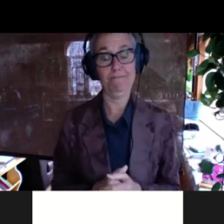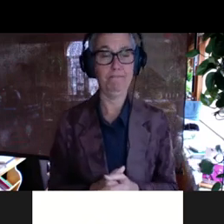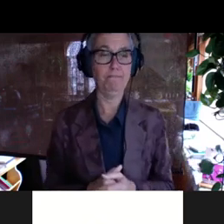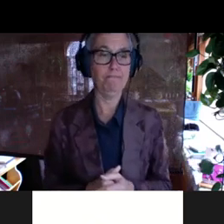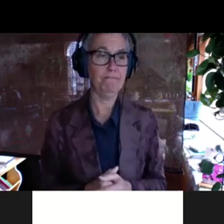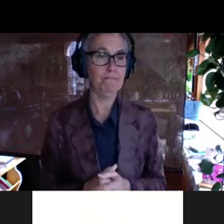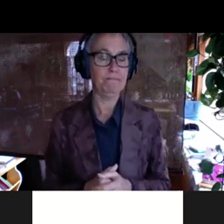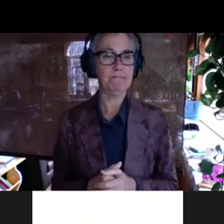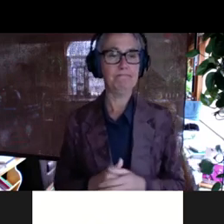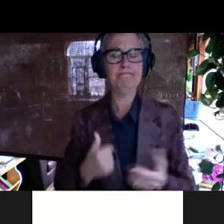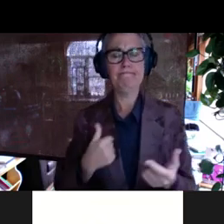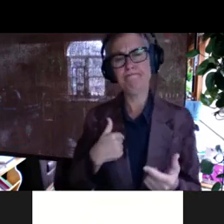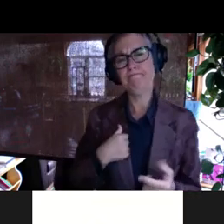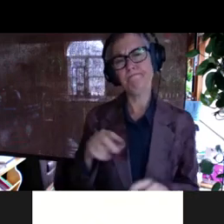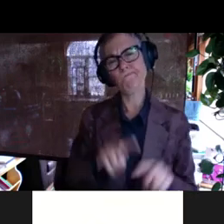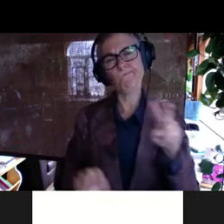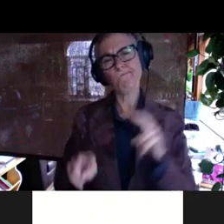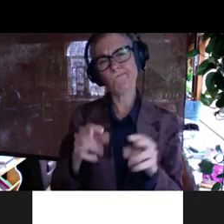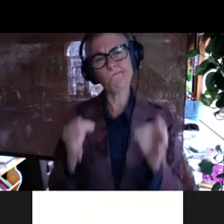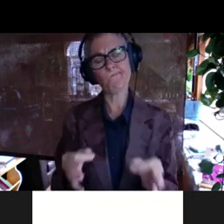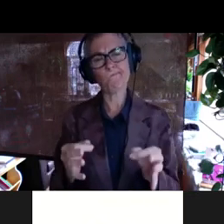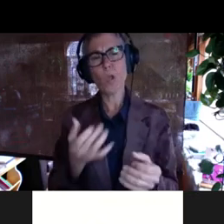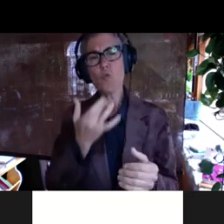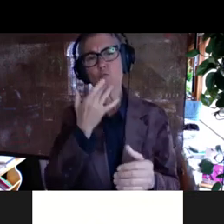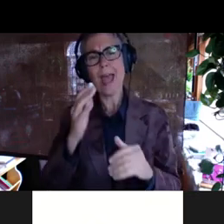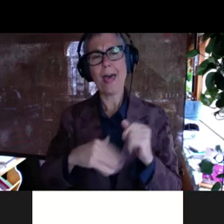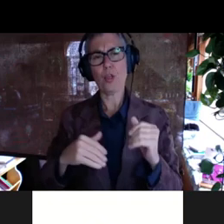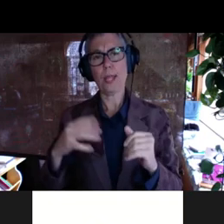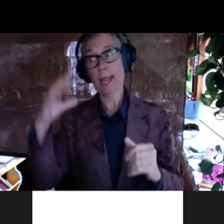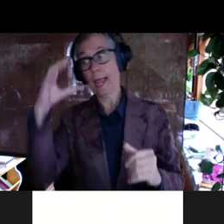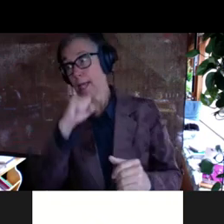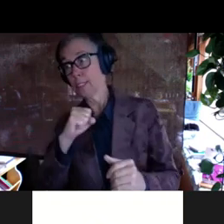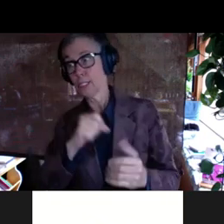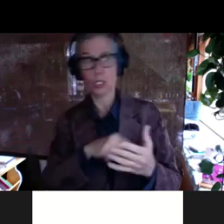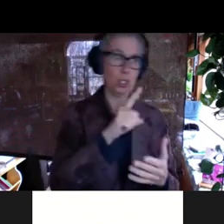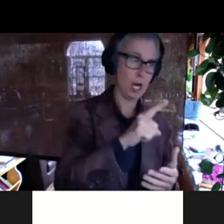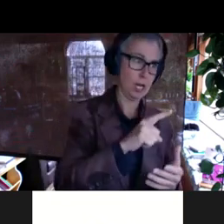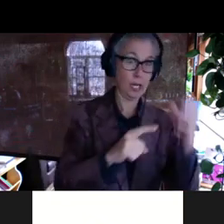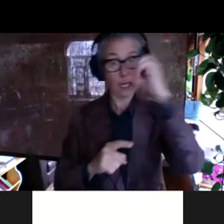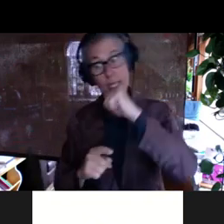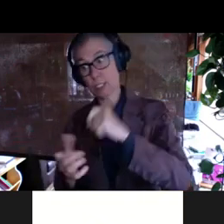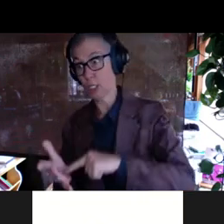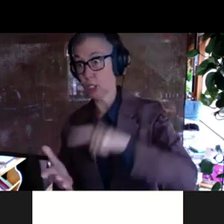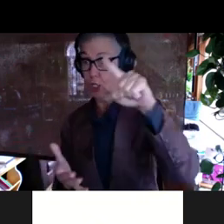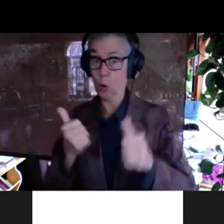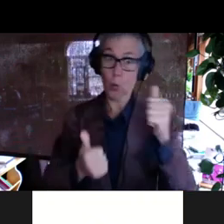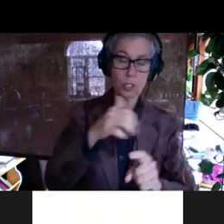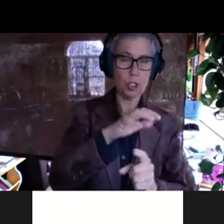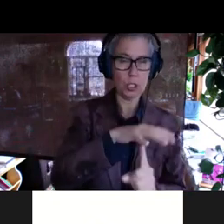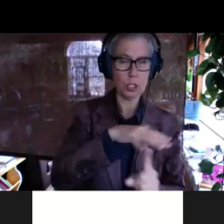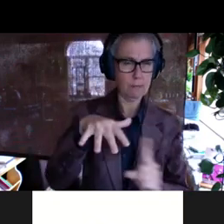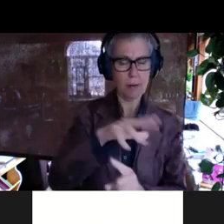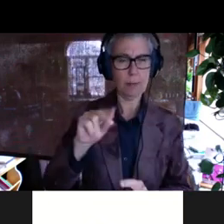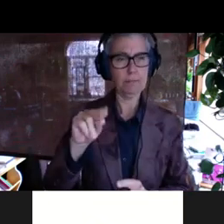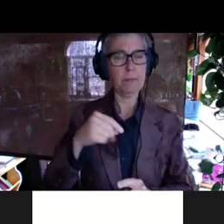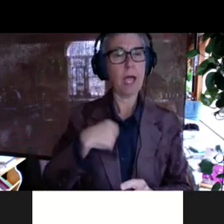So I decided that rather than essentially guessing and checking which environment, uh, we should use, um, I